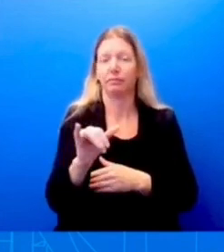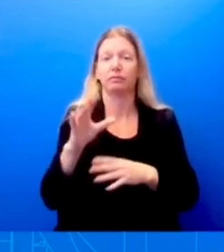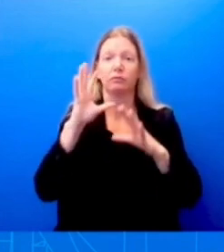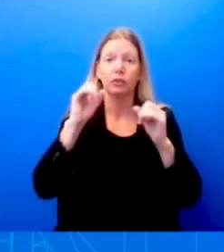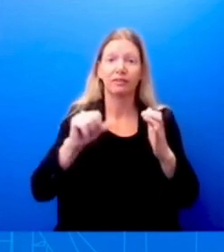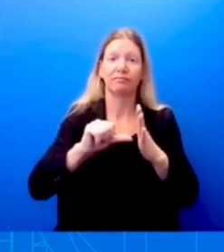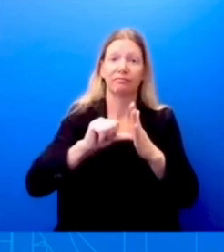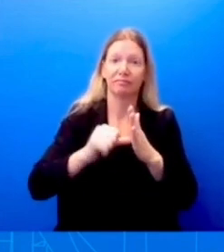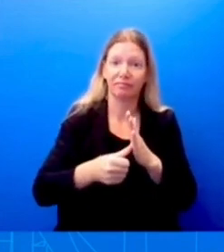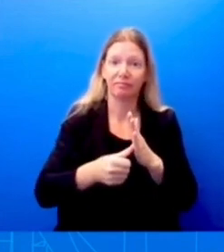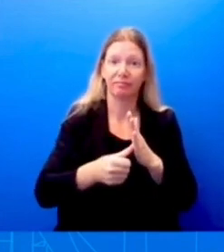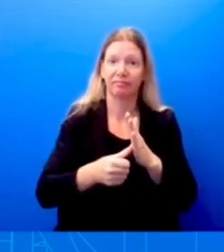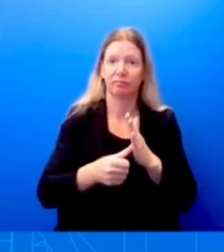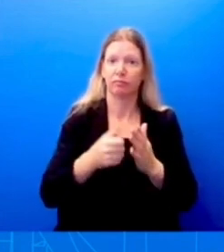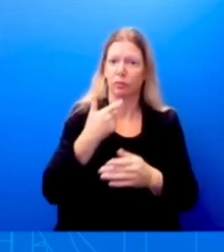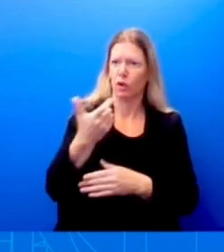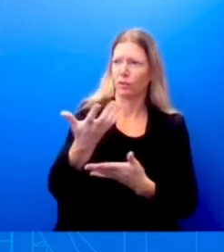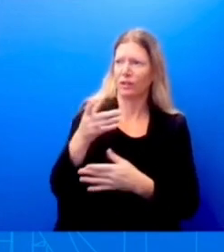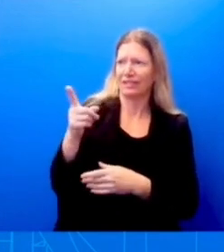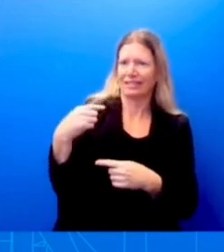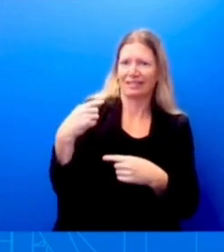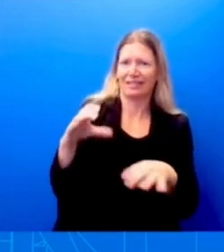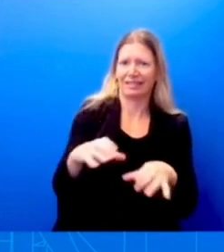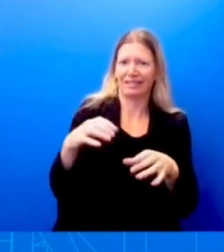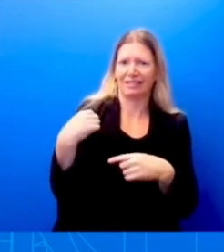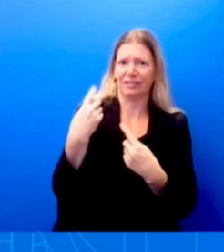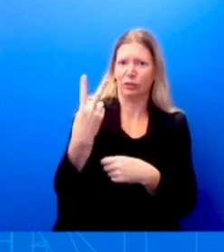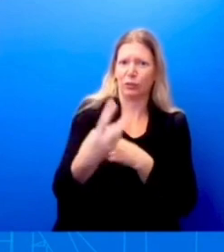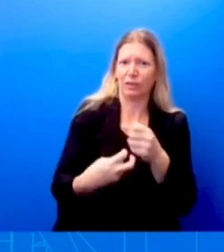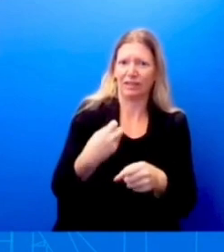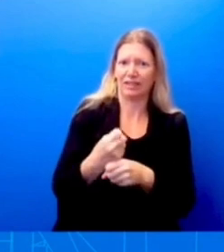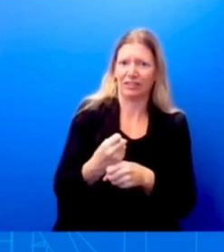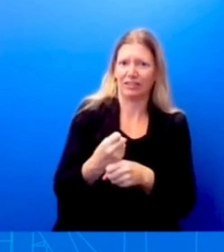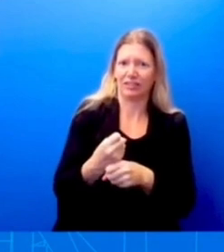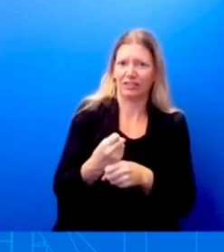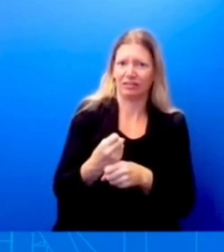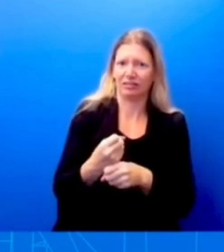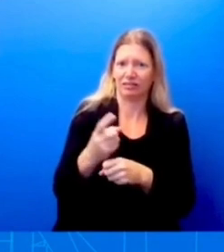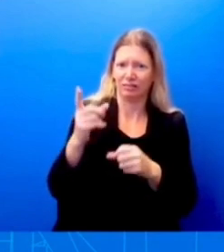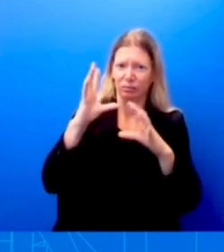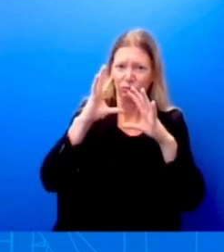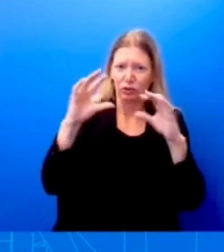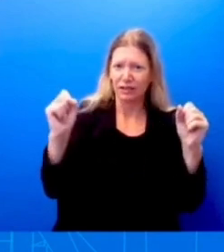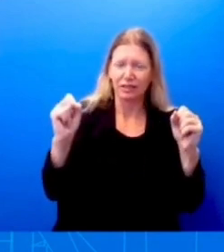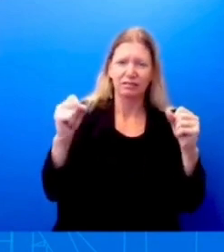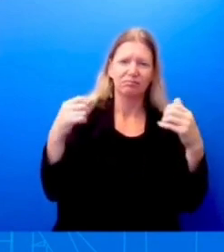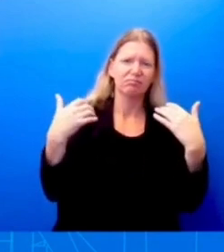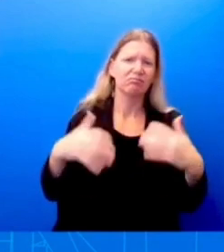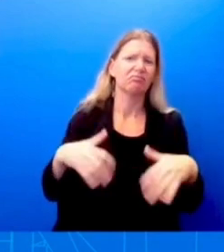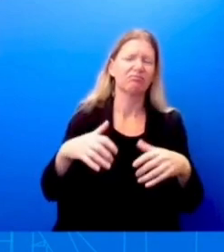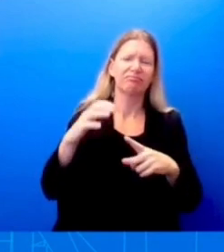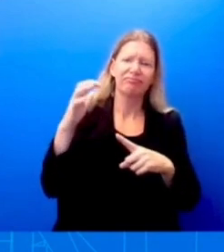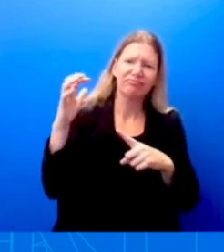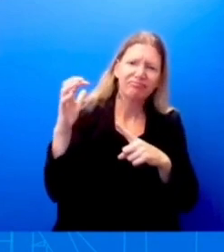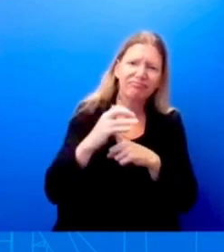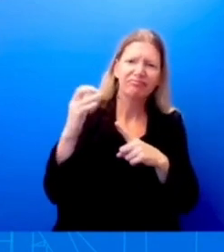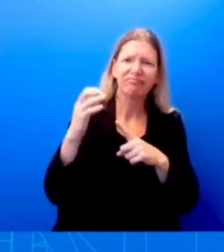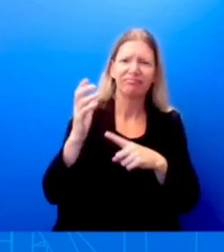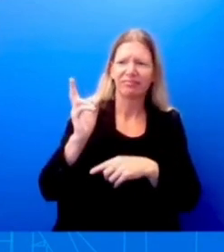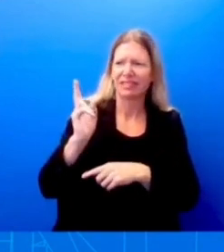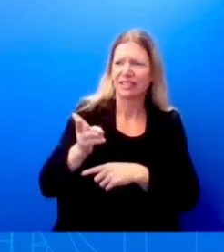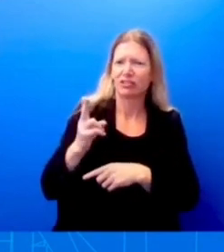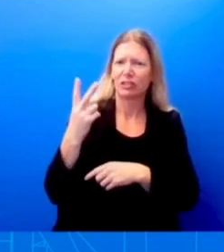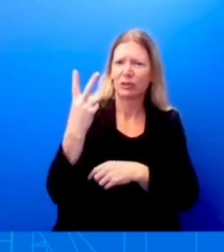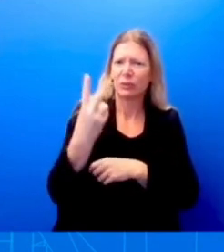done in the last two years, this is the President has had a historic administration in just two years. If you look at the 13.5,